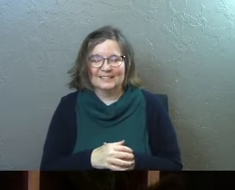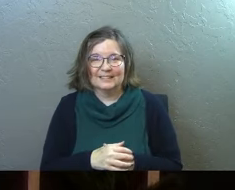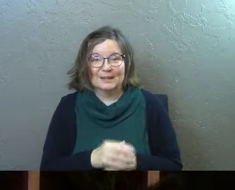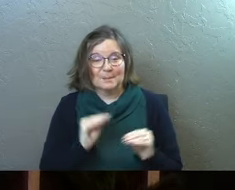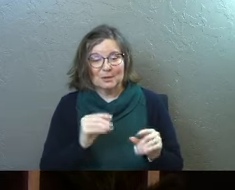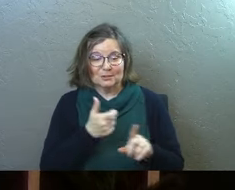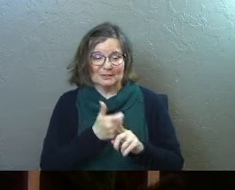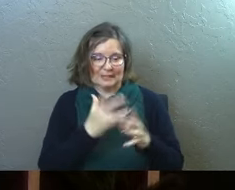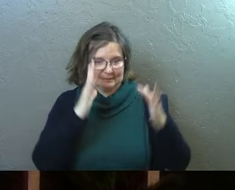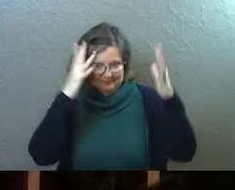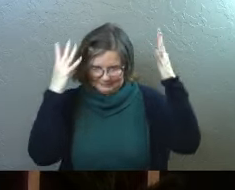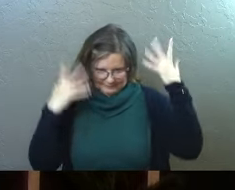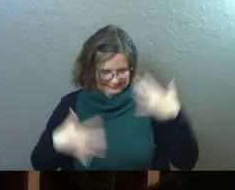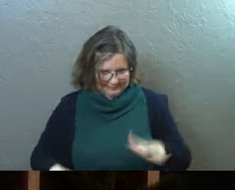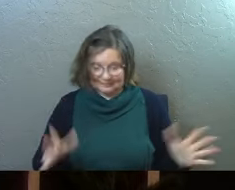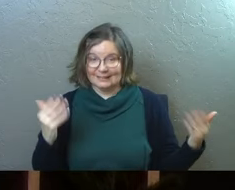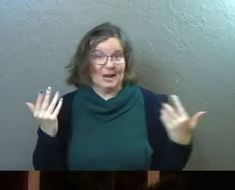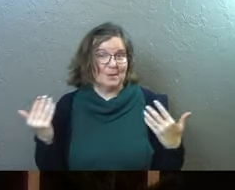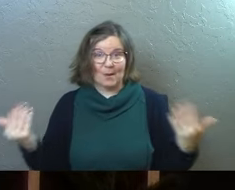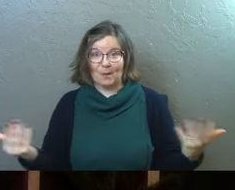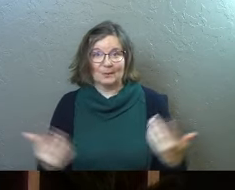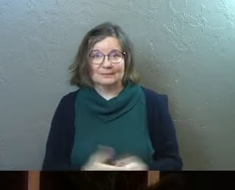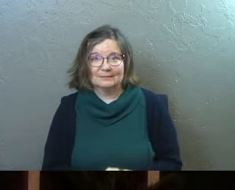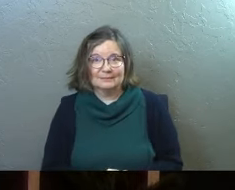Put yourself together. Here we go.